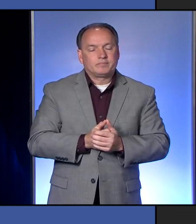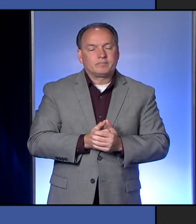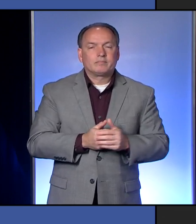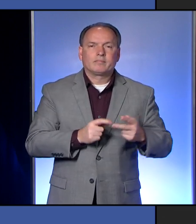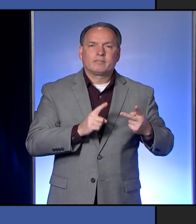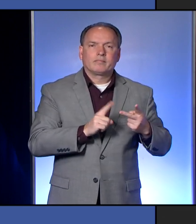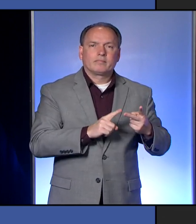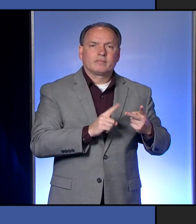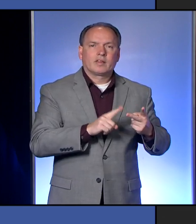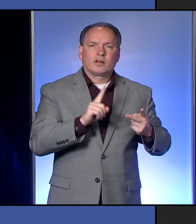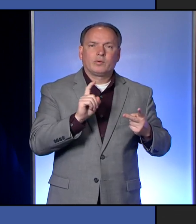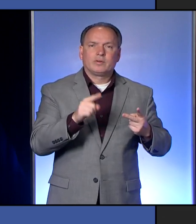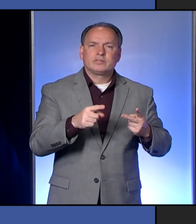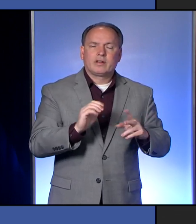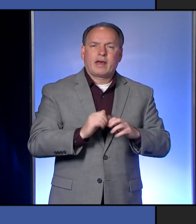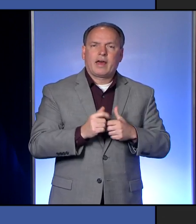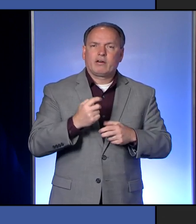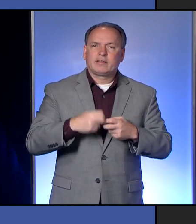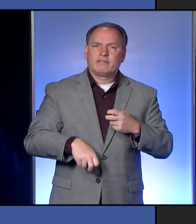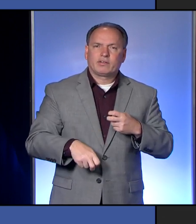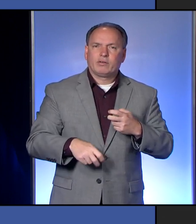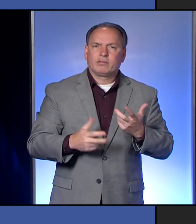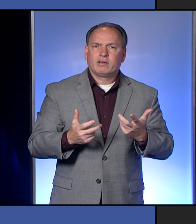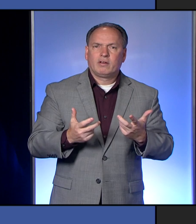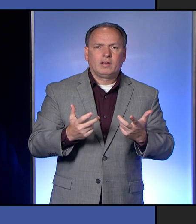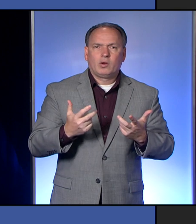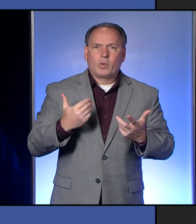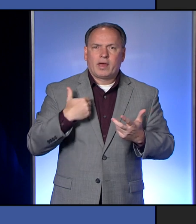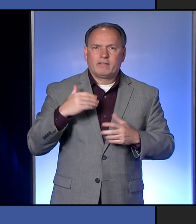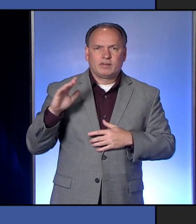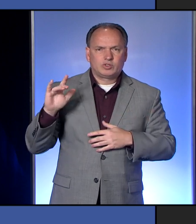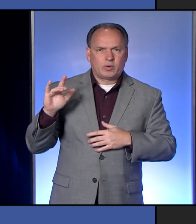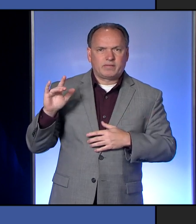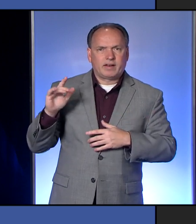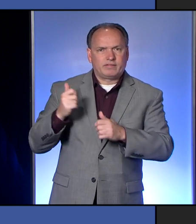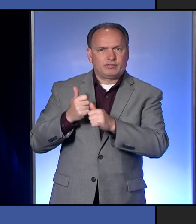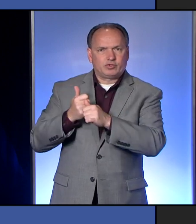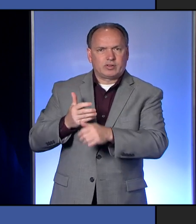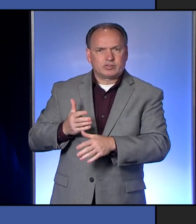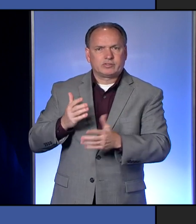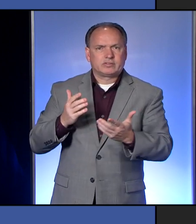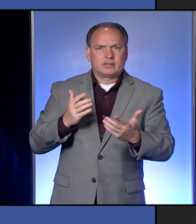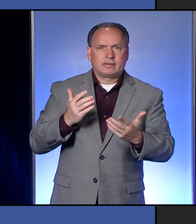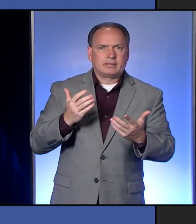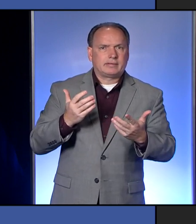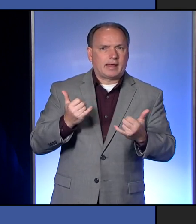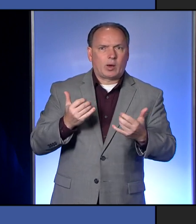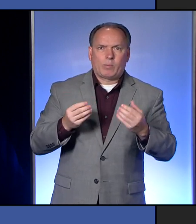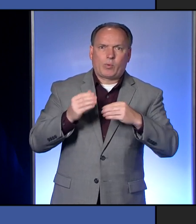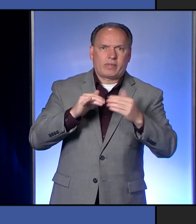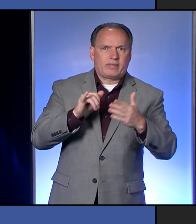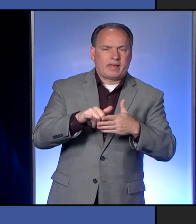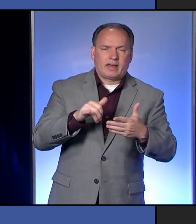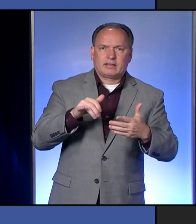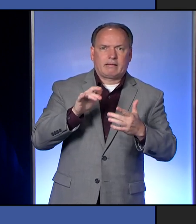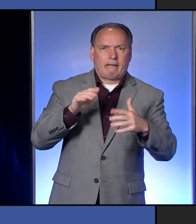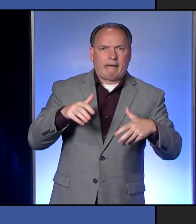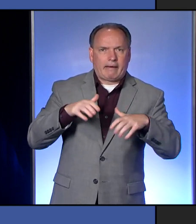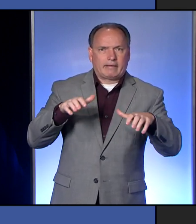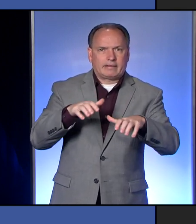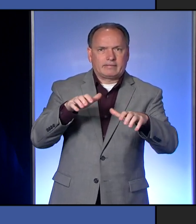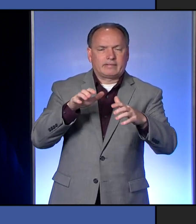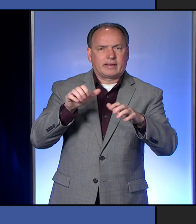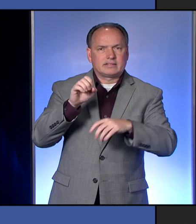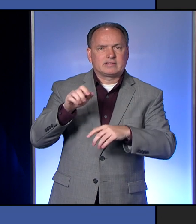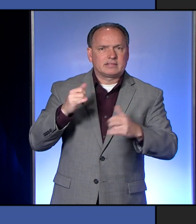And how difficult is this here? We have 25 tracers and way, way more than that in terms of active cases right now. A, just for